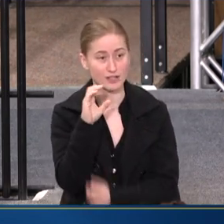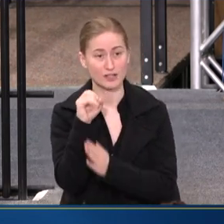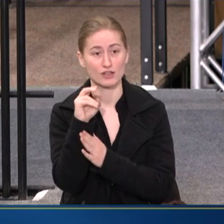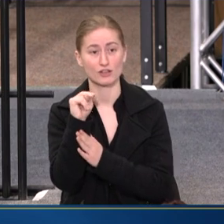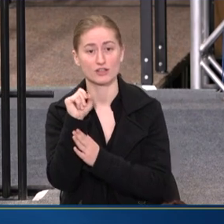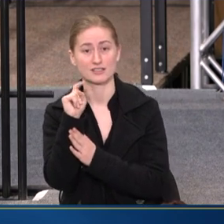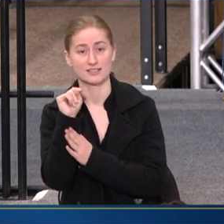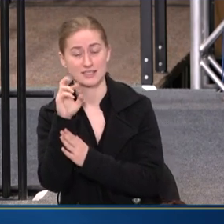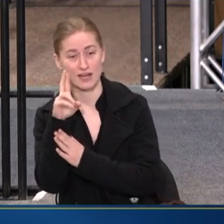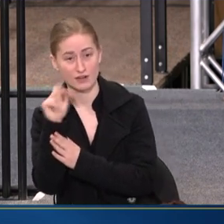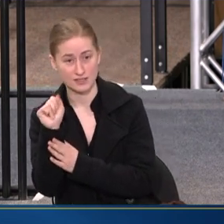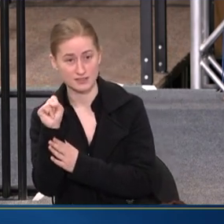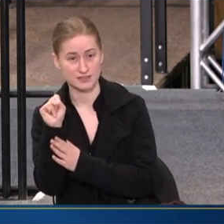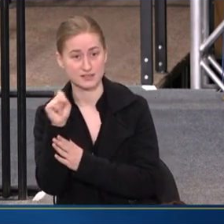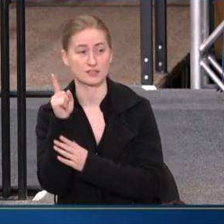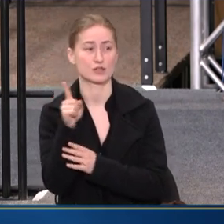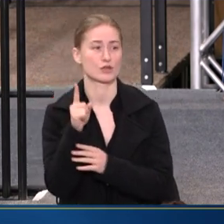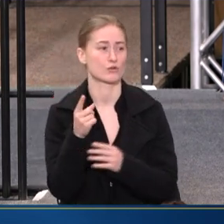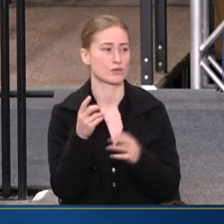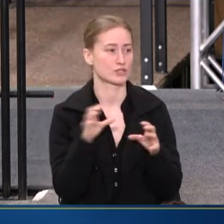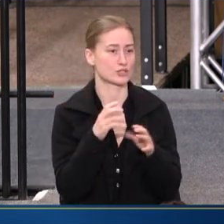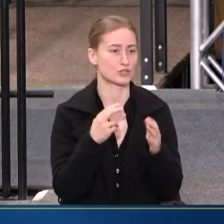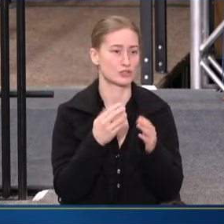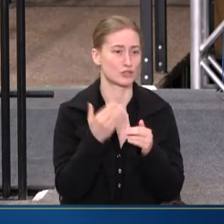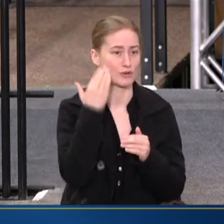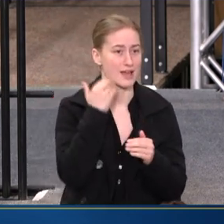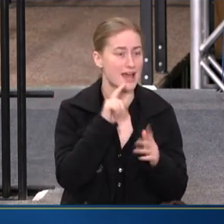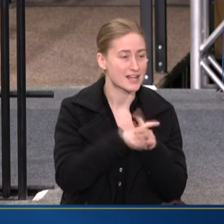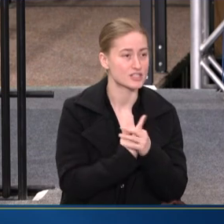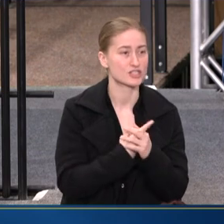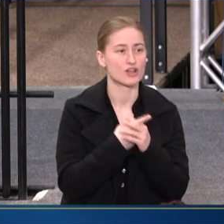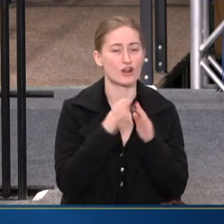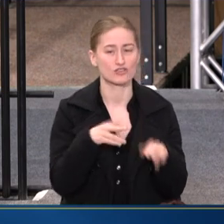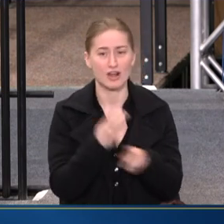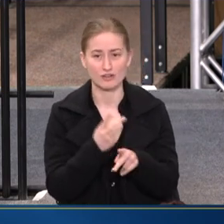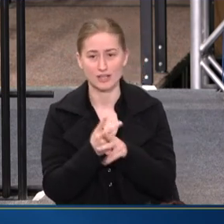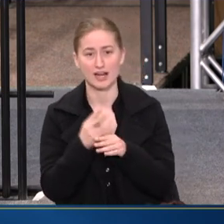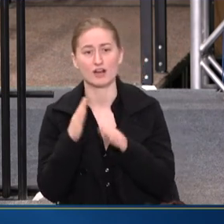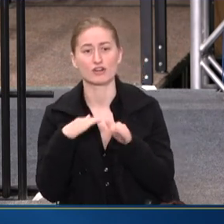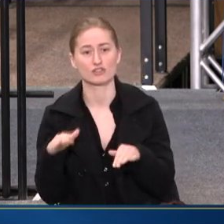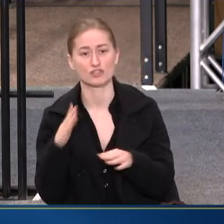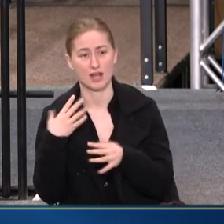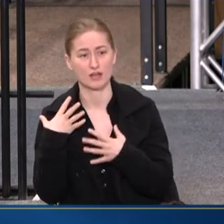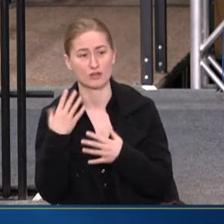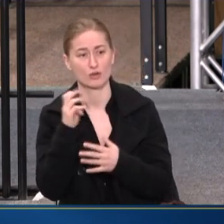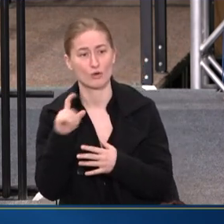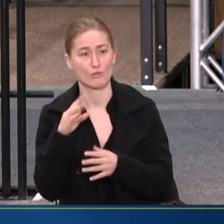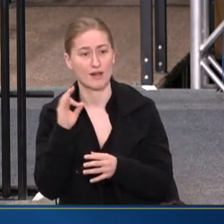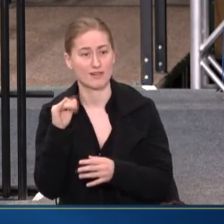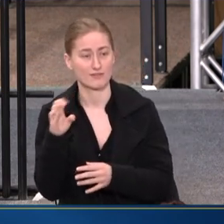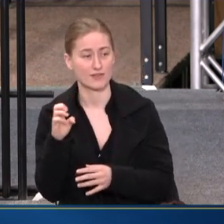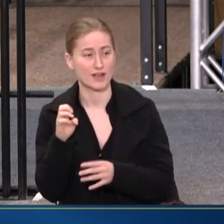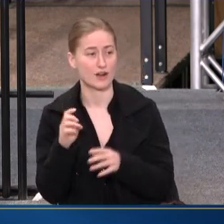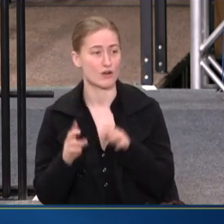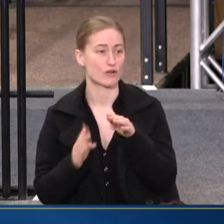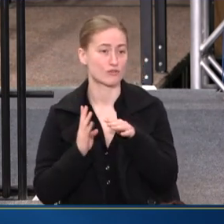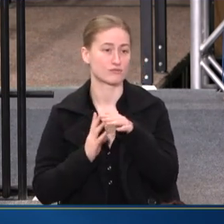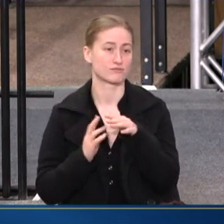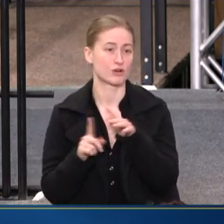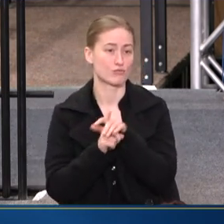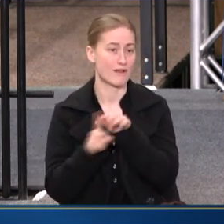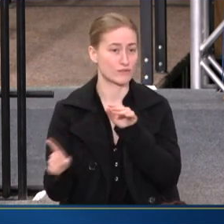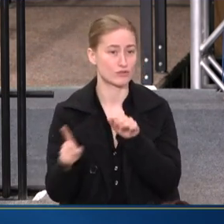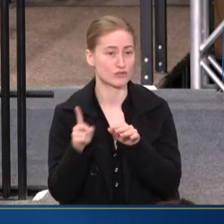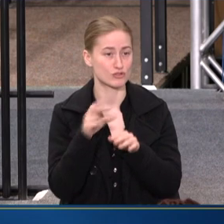SPAN EVERYTHING FROM HEDGSTART AND CHILD CARE TO CHILD WELFARE TO REFUGEE RESETTLEMENT. VERY BROAD MISSION AND WE'RE